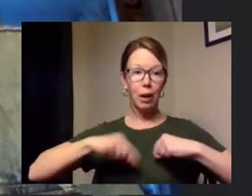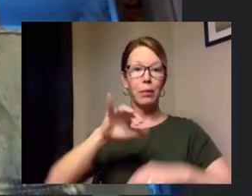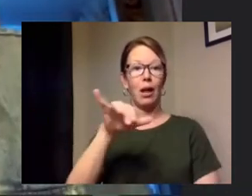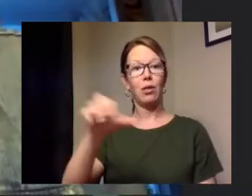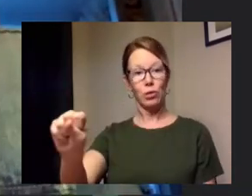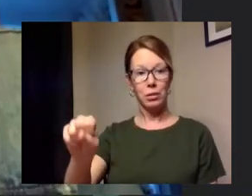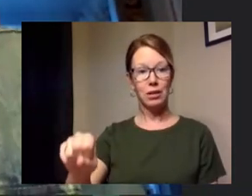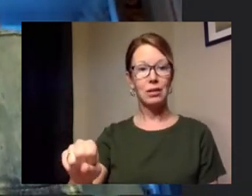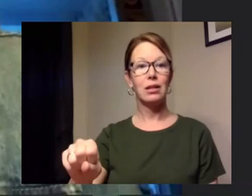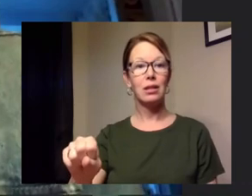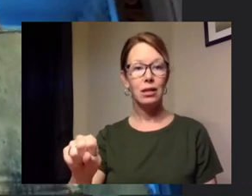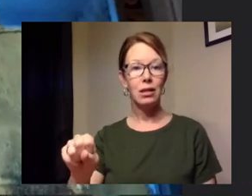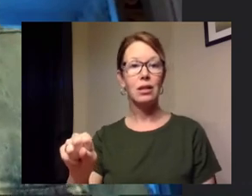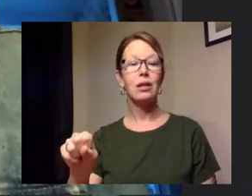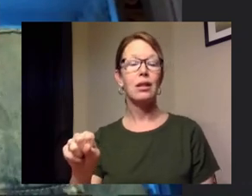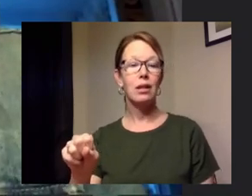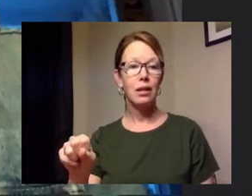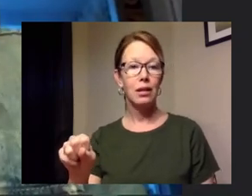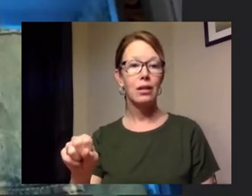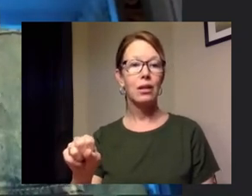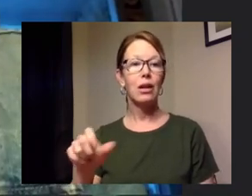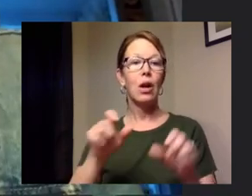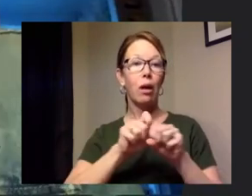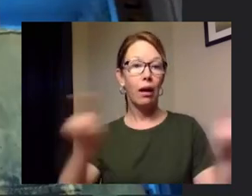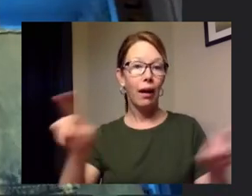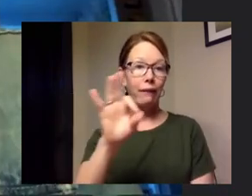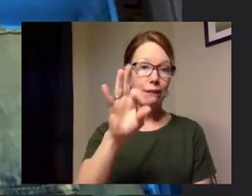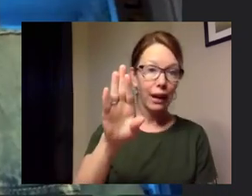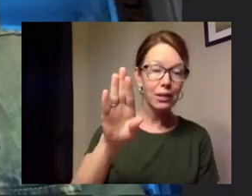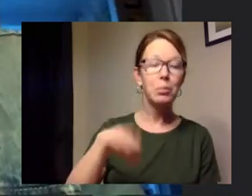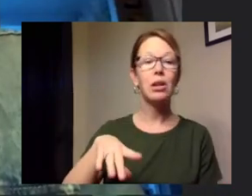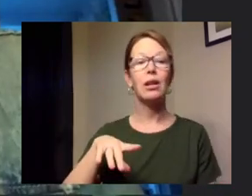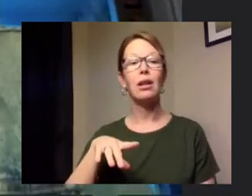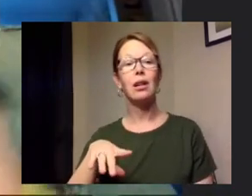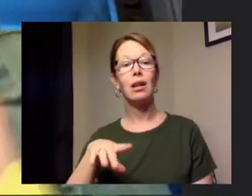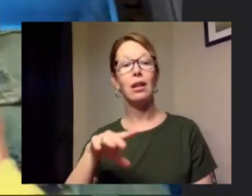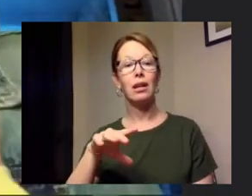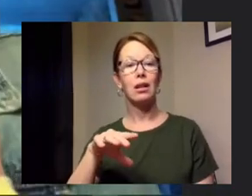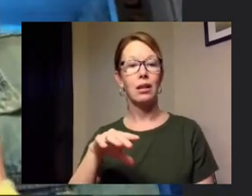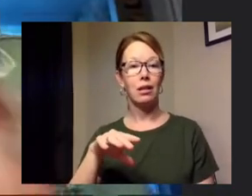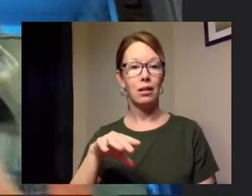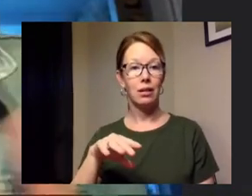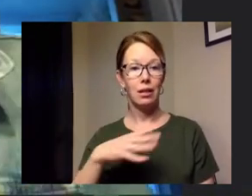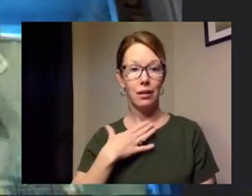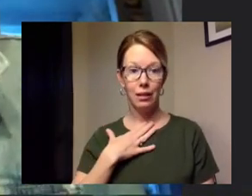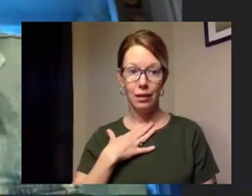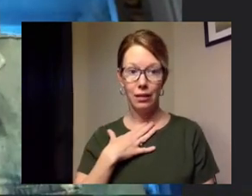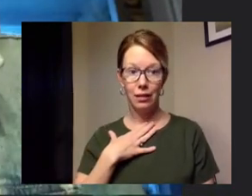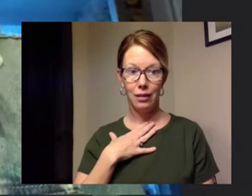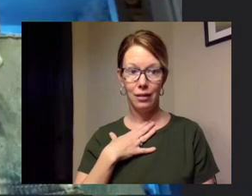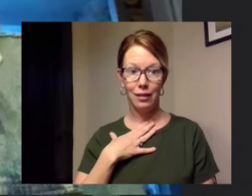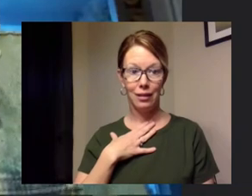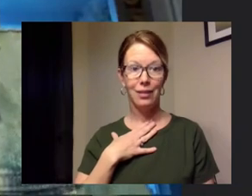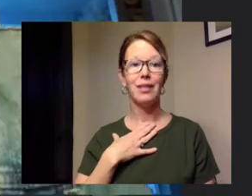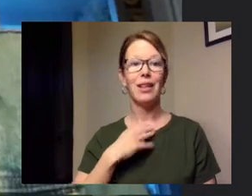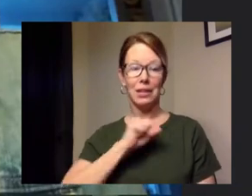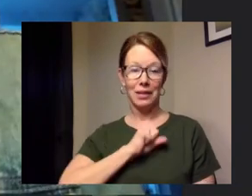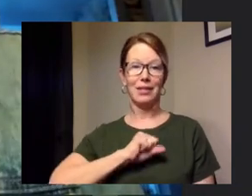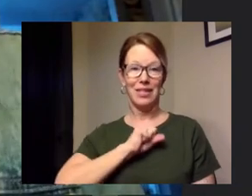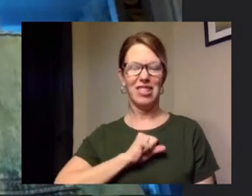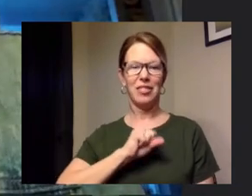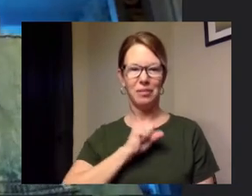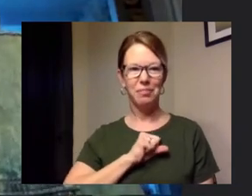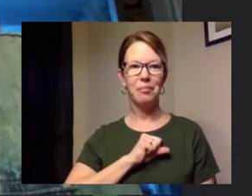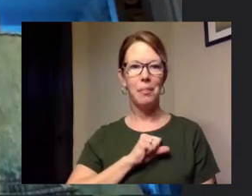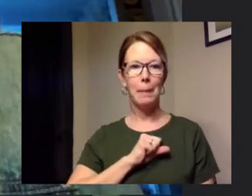information um on our facebook page and in other ways excuse me that's